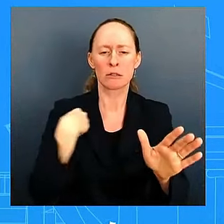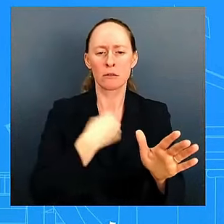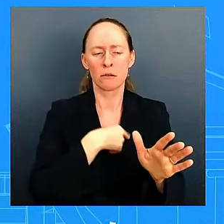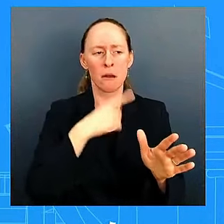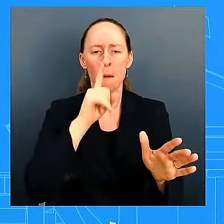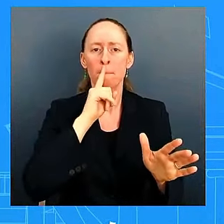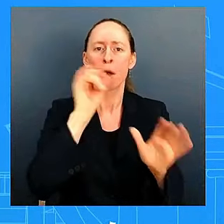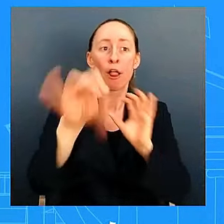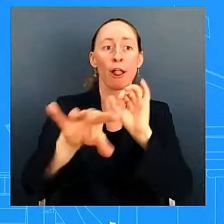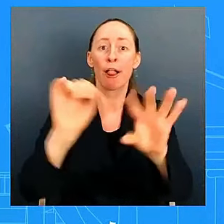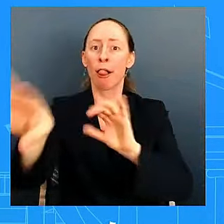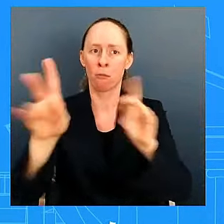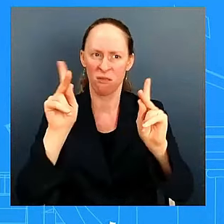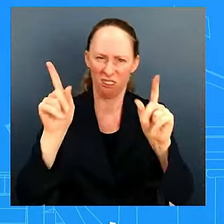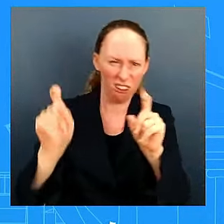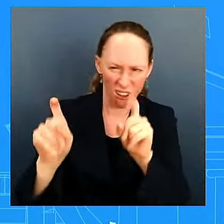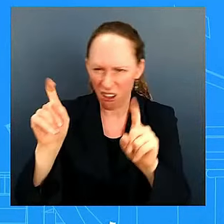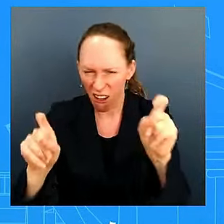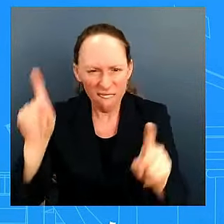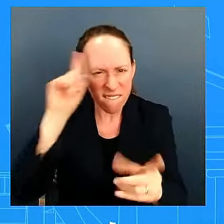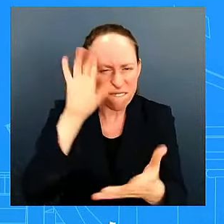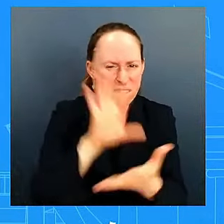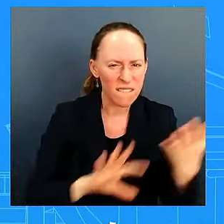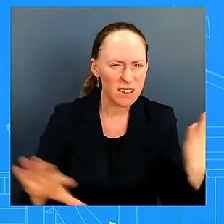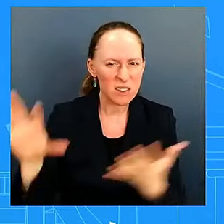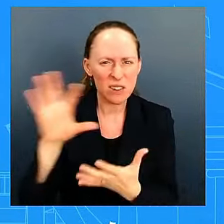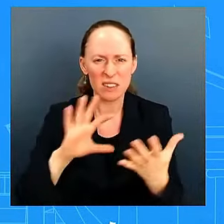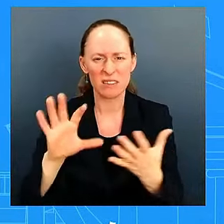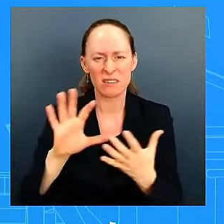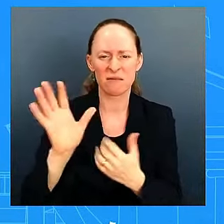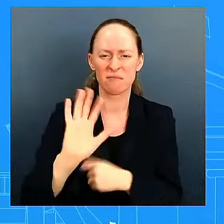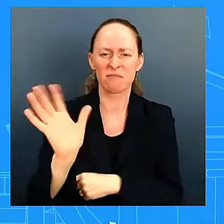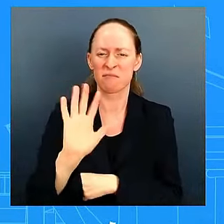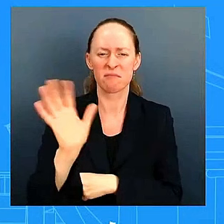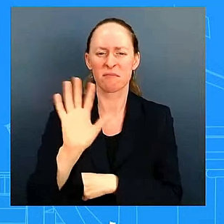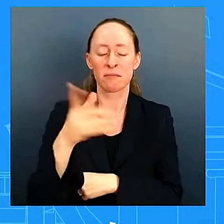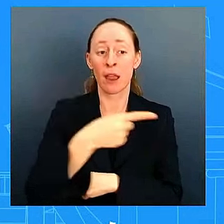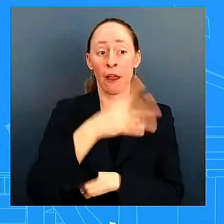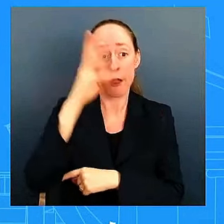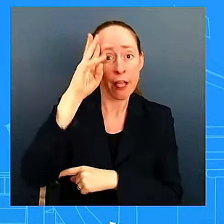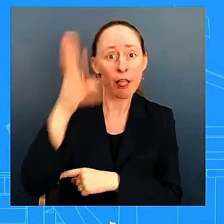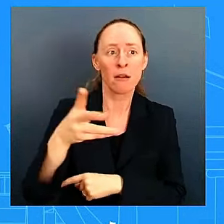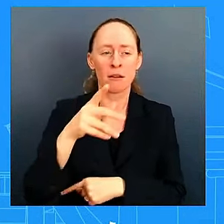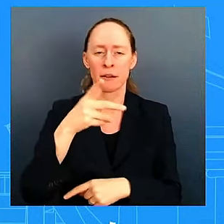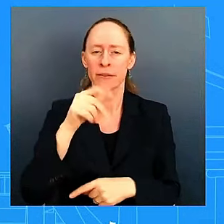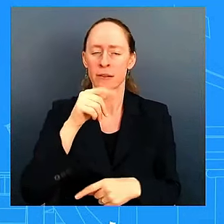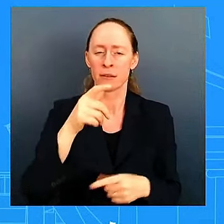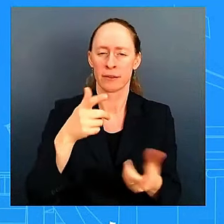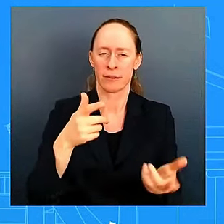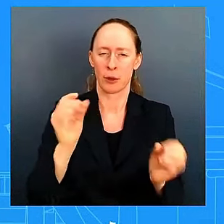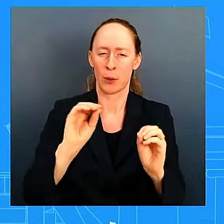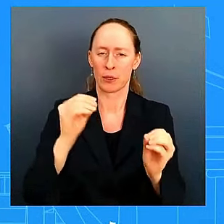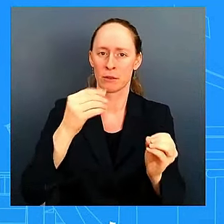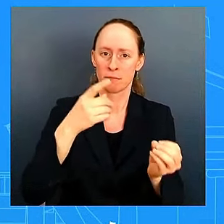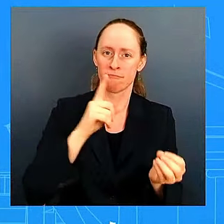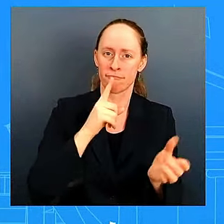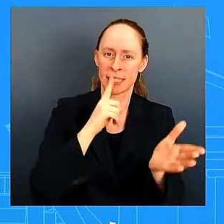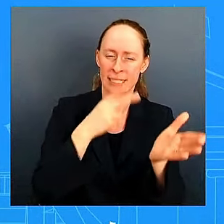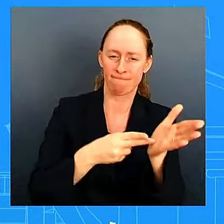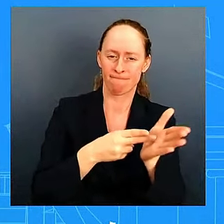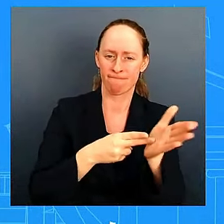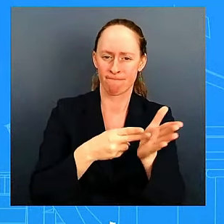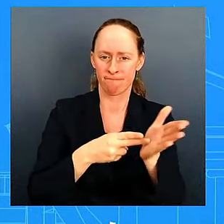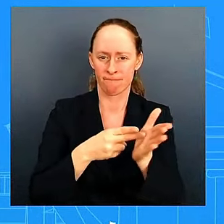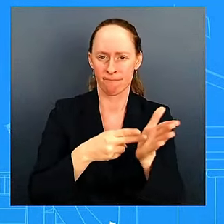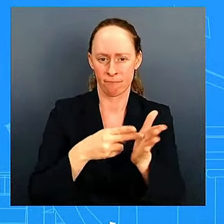and so there has been this has been fact checked been fact checked uh and so this is the way that is being